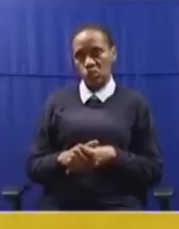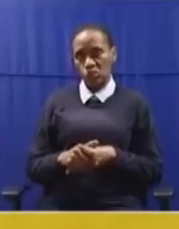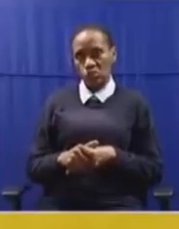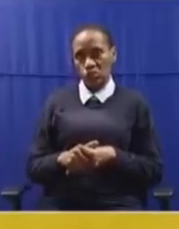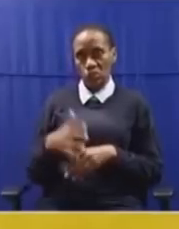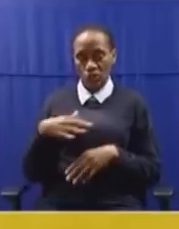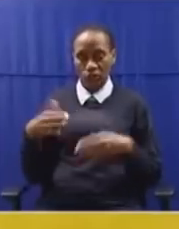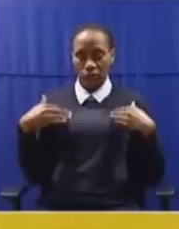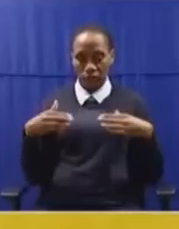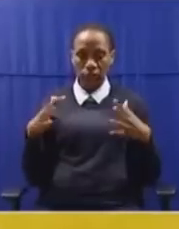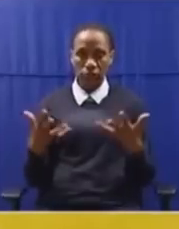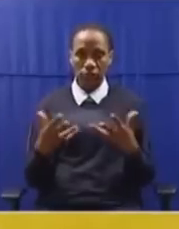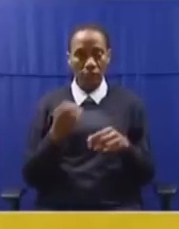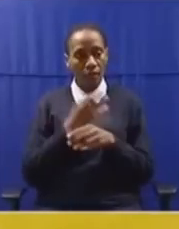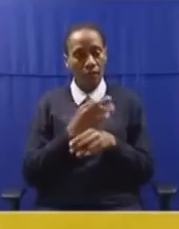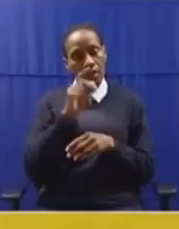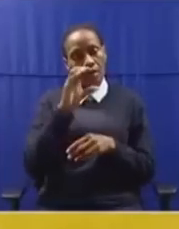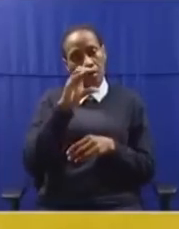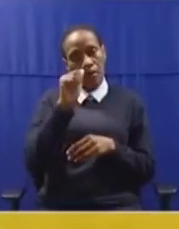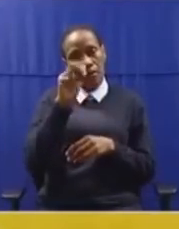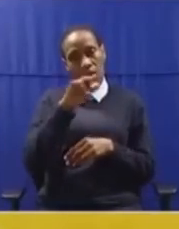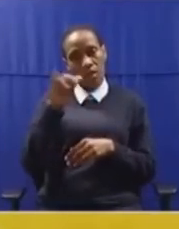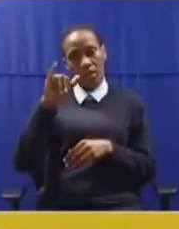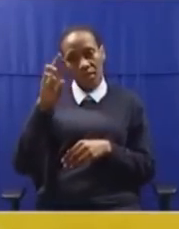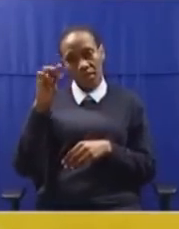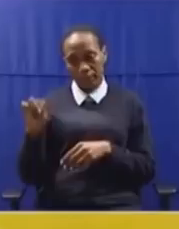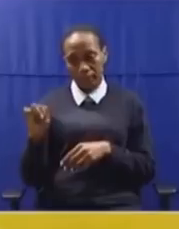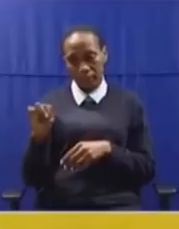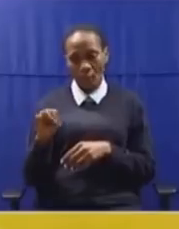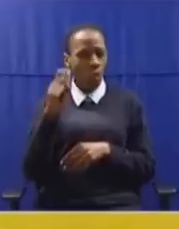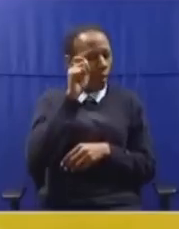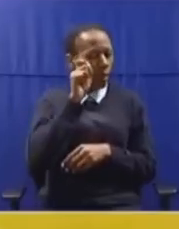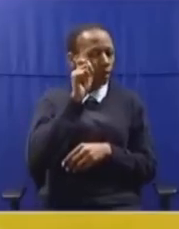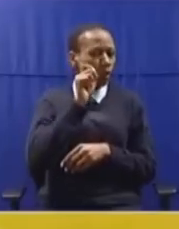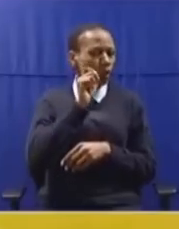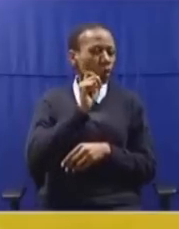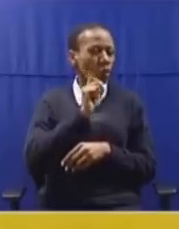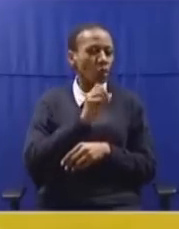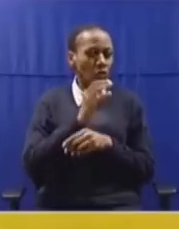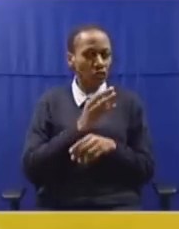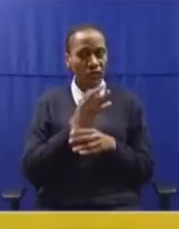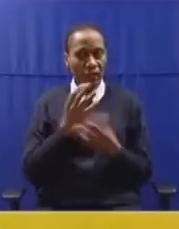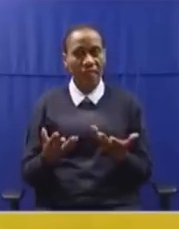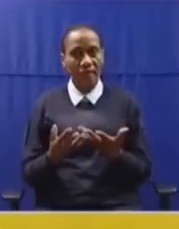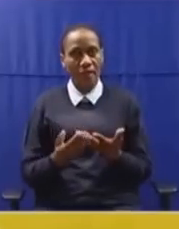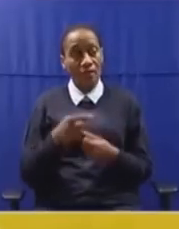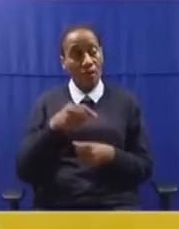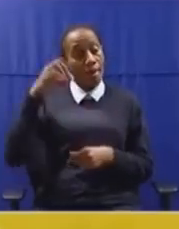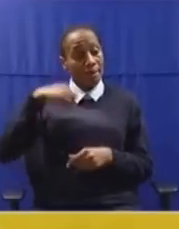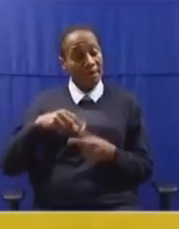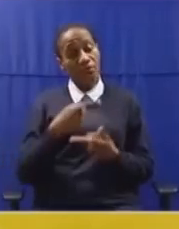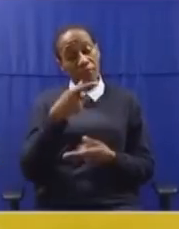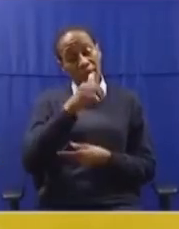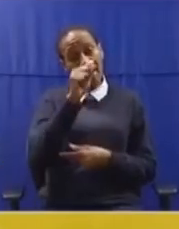start by attending to Mr. Karim, an old opa, a beneficiary of today's ANC male